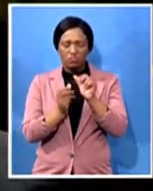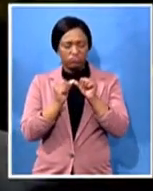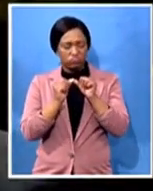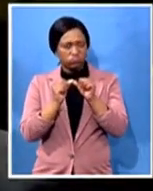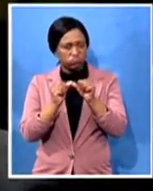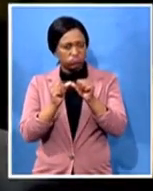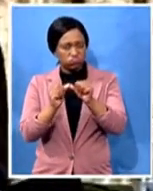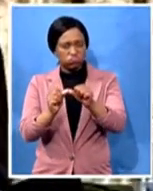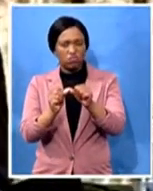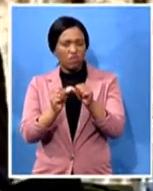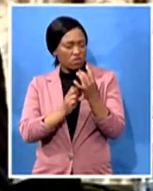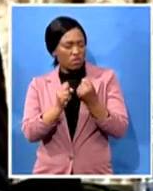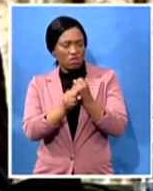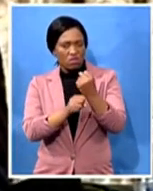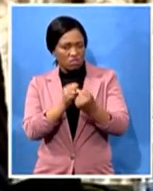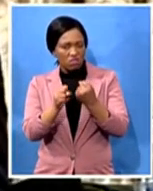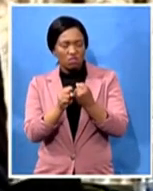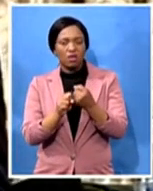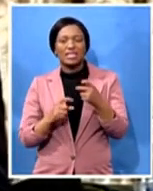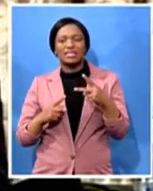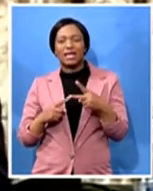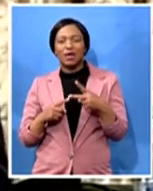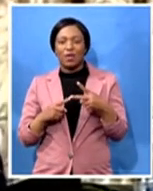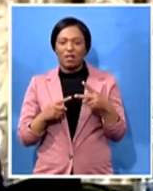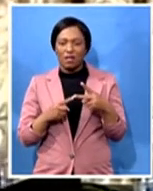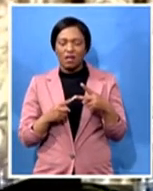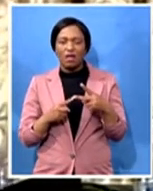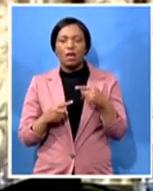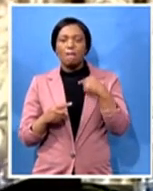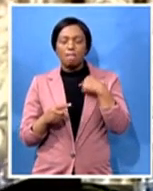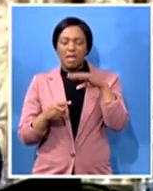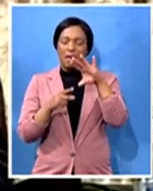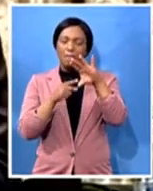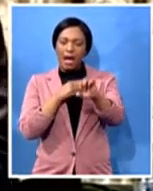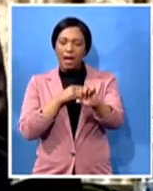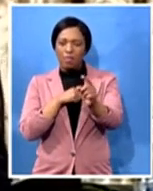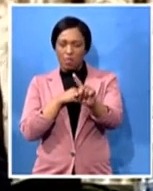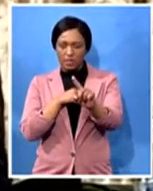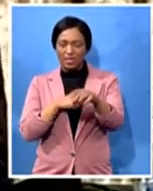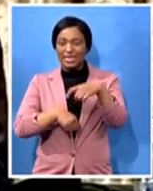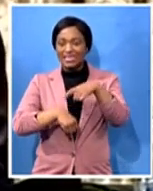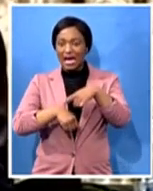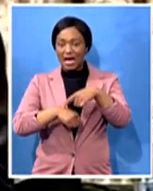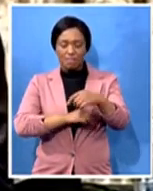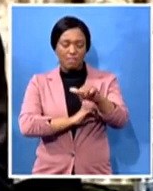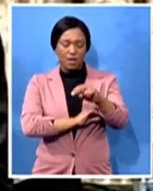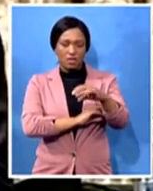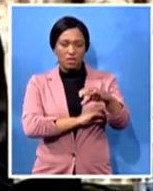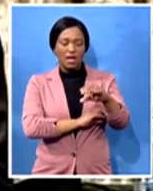i also discovered that when the a the mk wanted to train